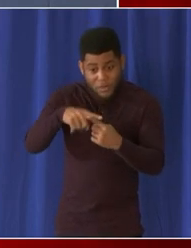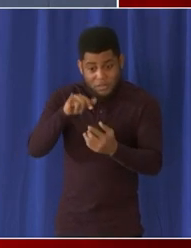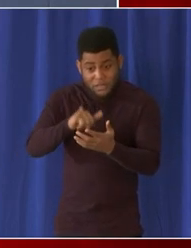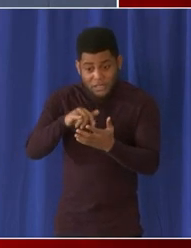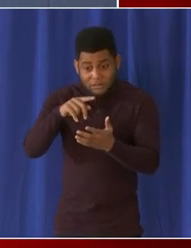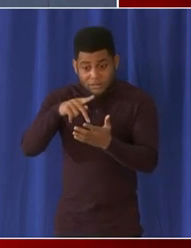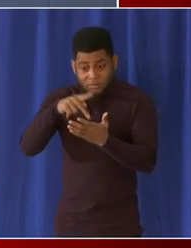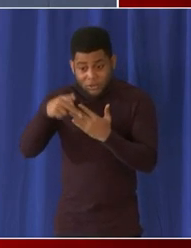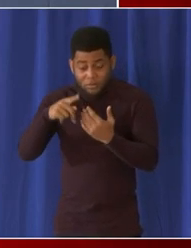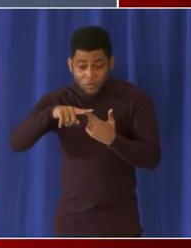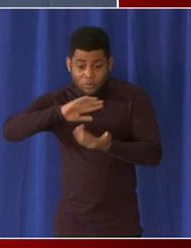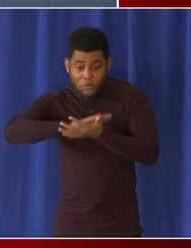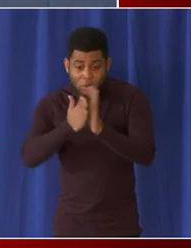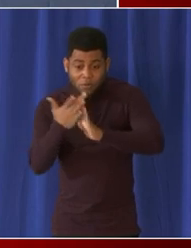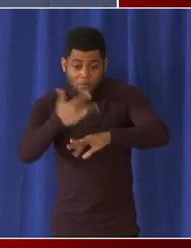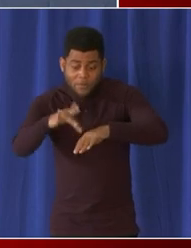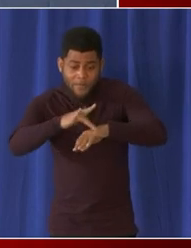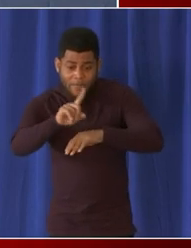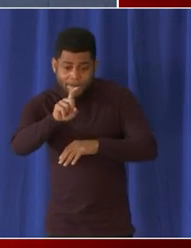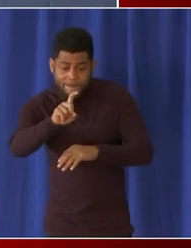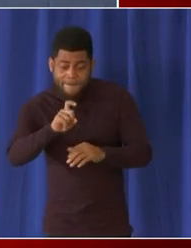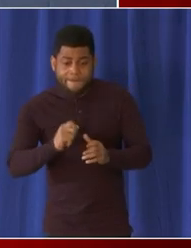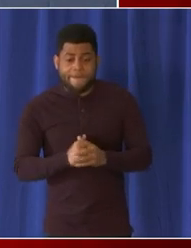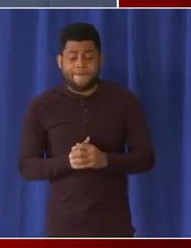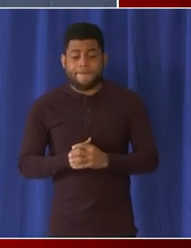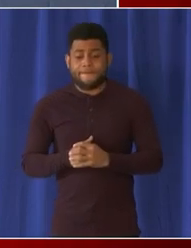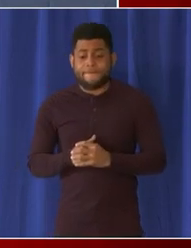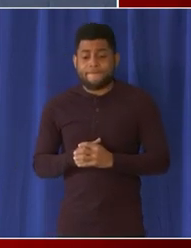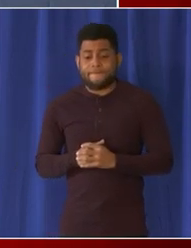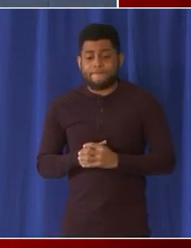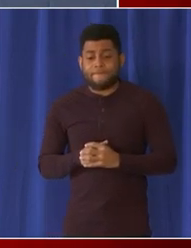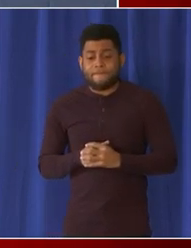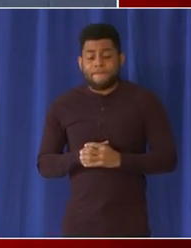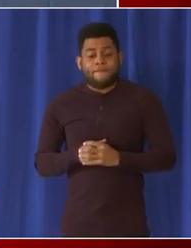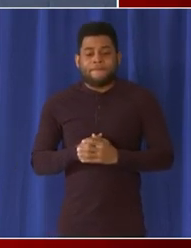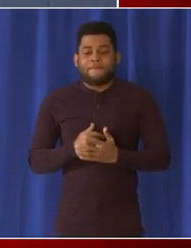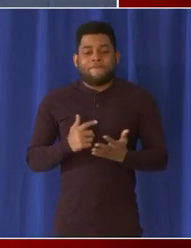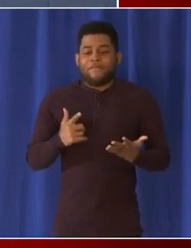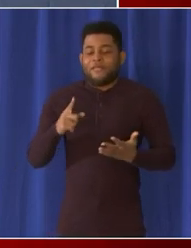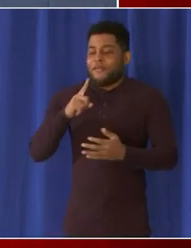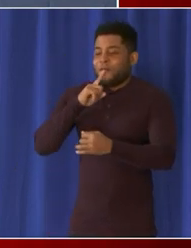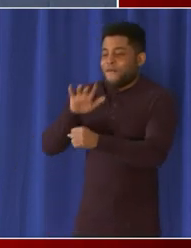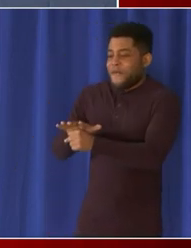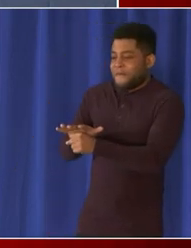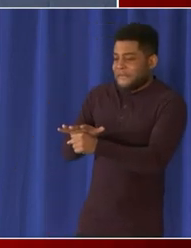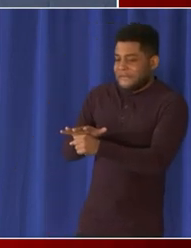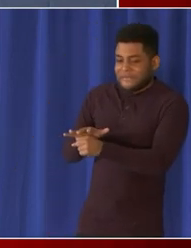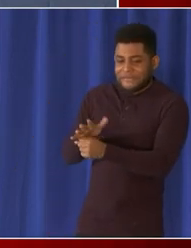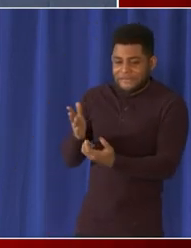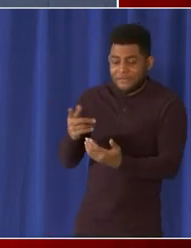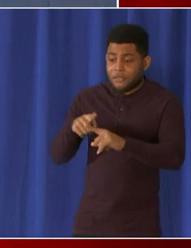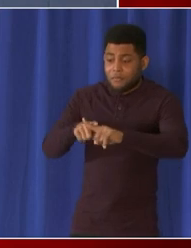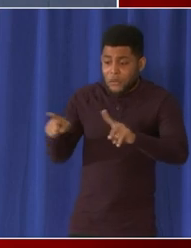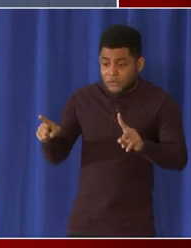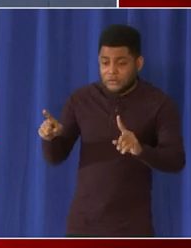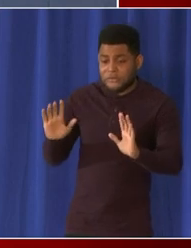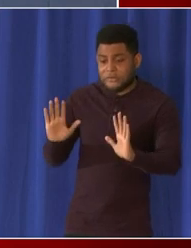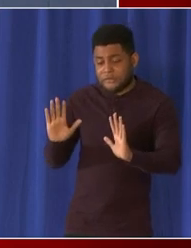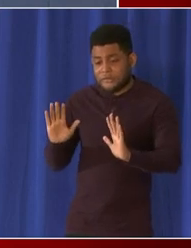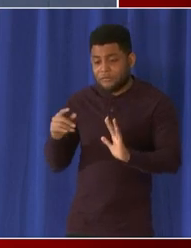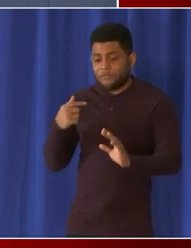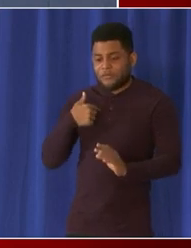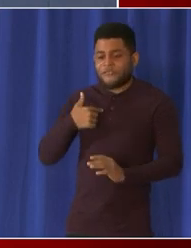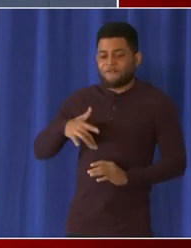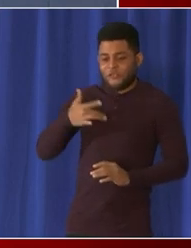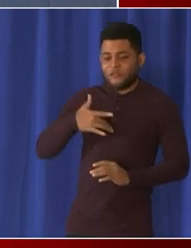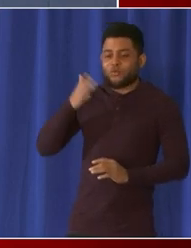earlier uh we will all right do not like saying definitely but uh it is highly likely that we will announce